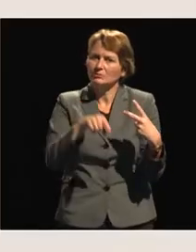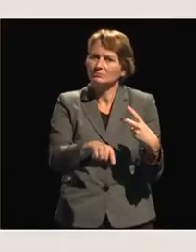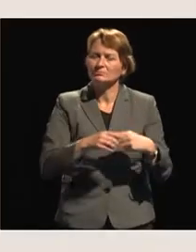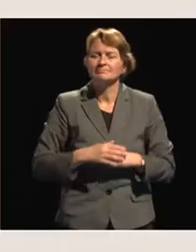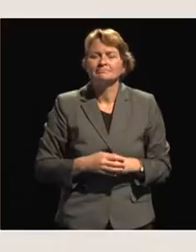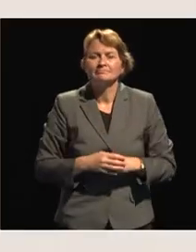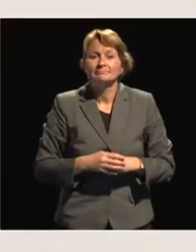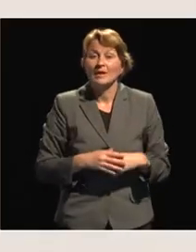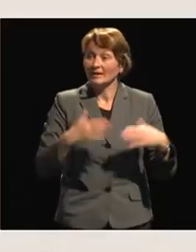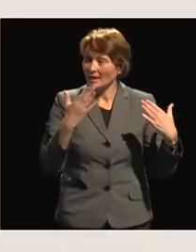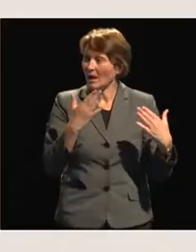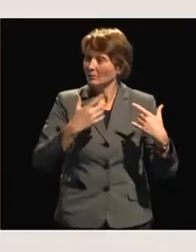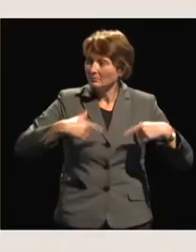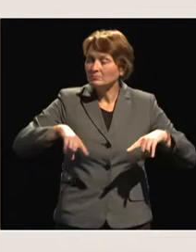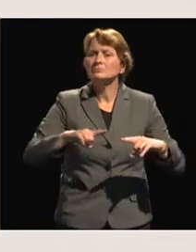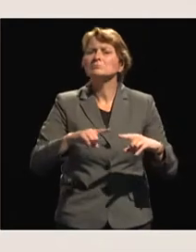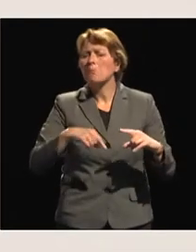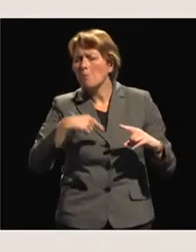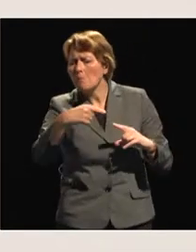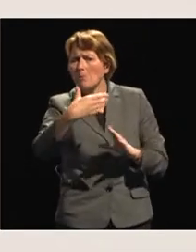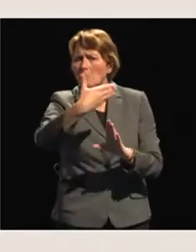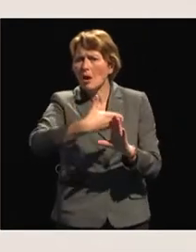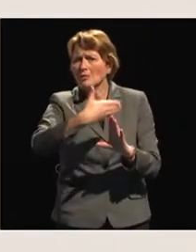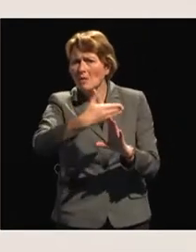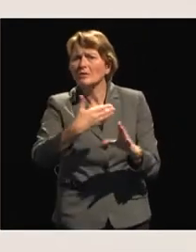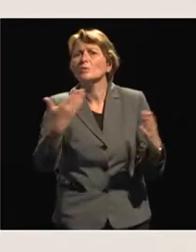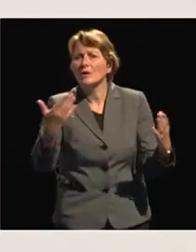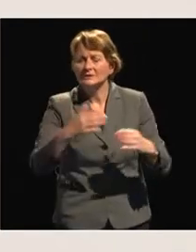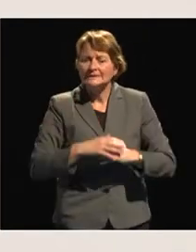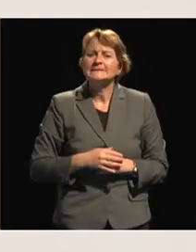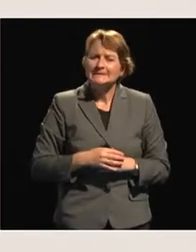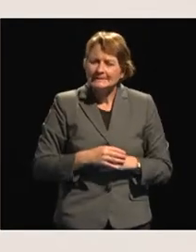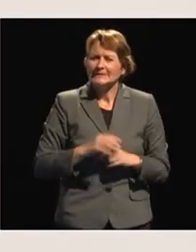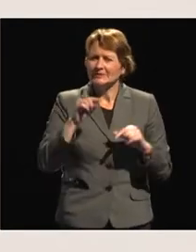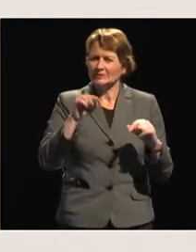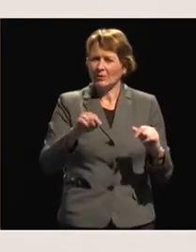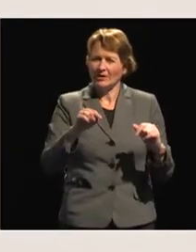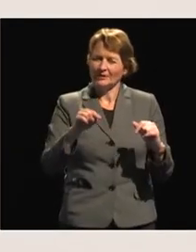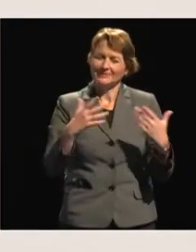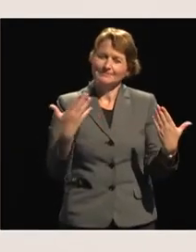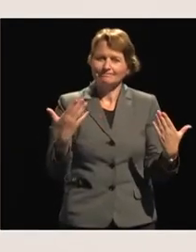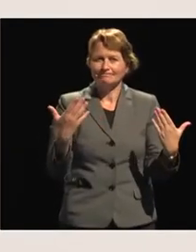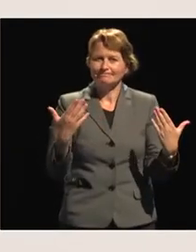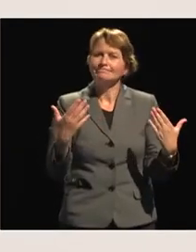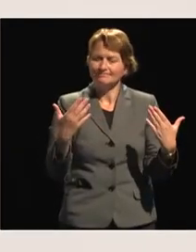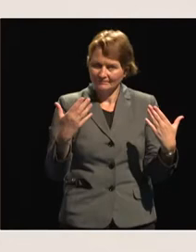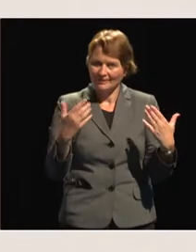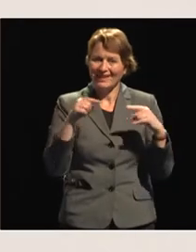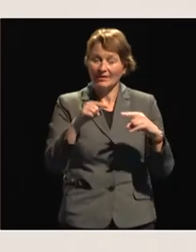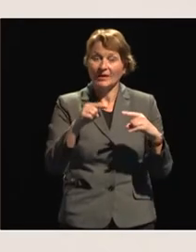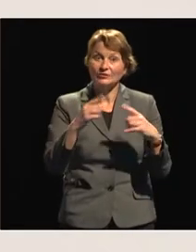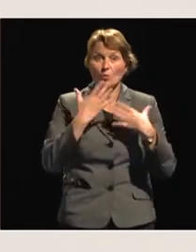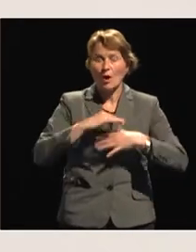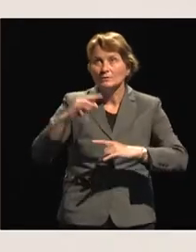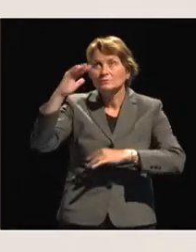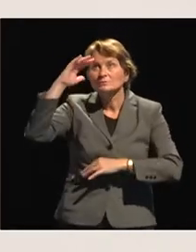now the challenge for us over the coming months will be how do you translate that high-level, worthy aspiration